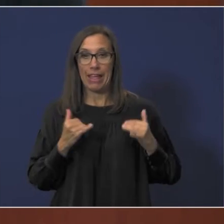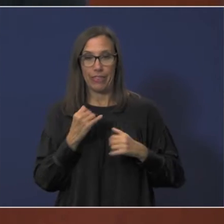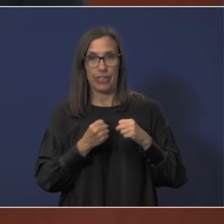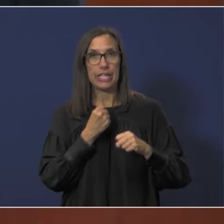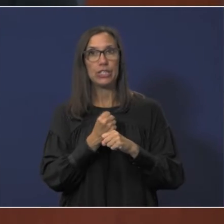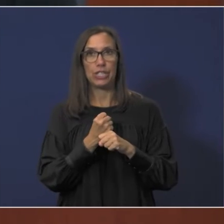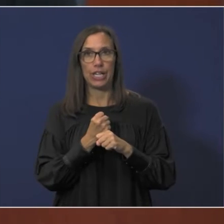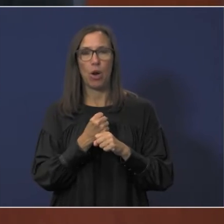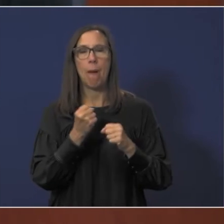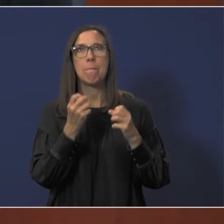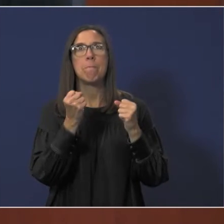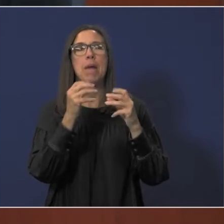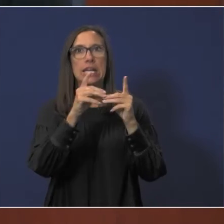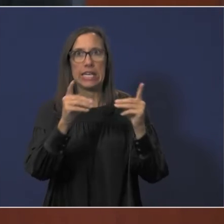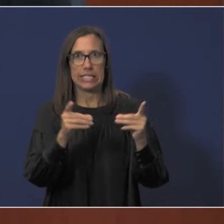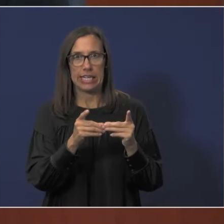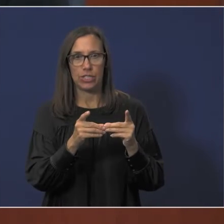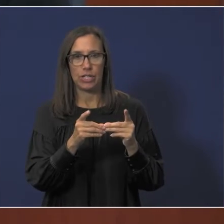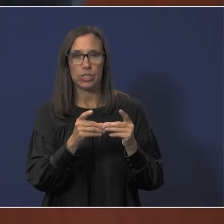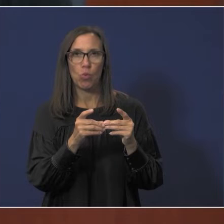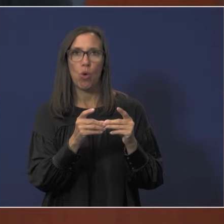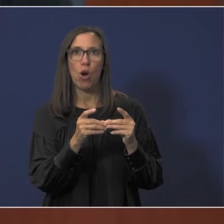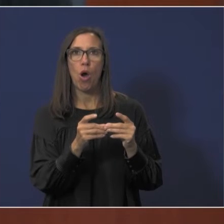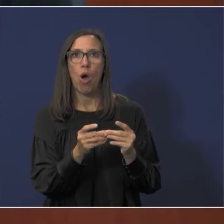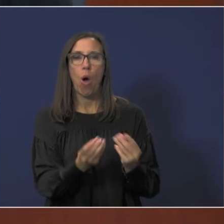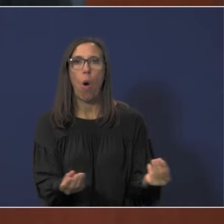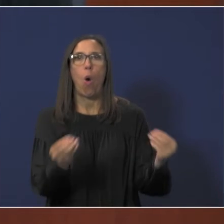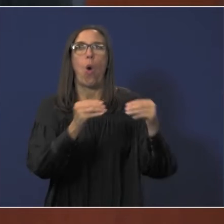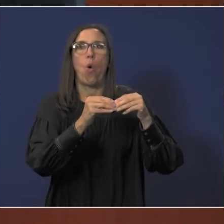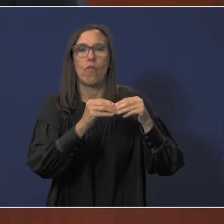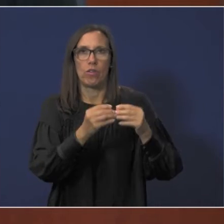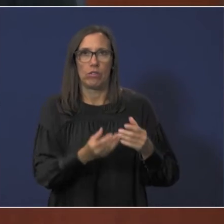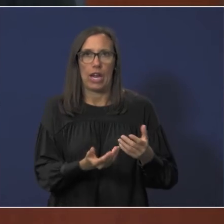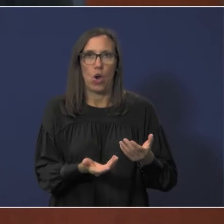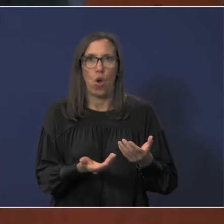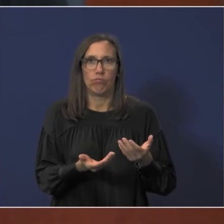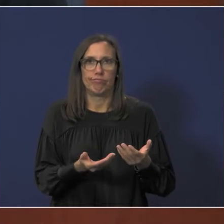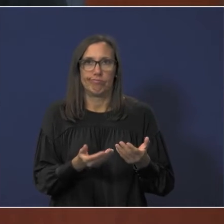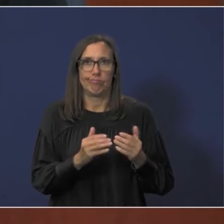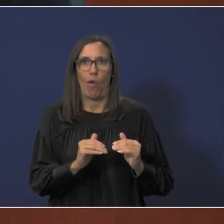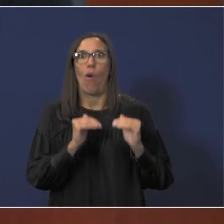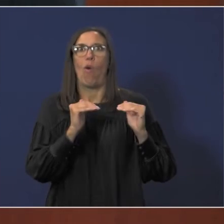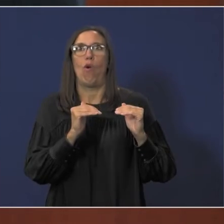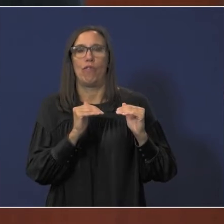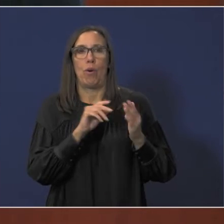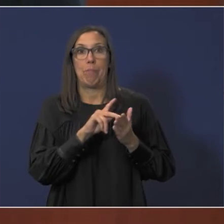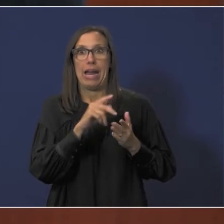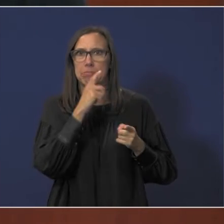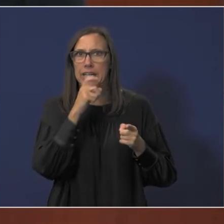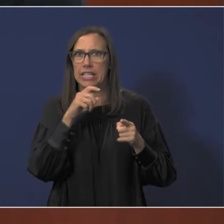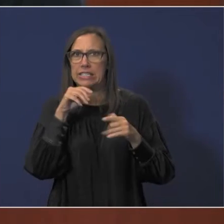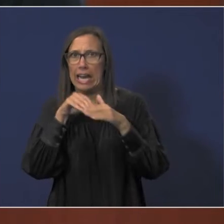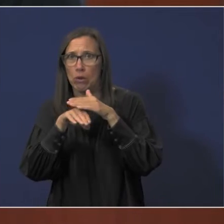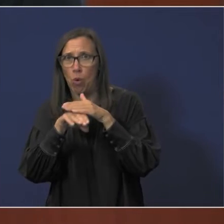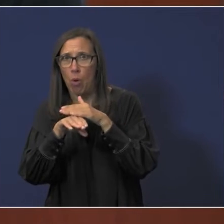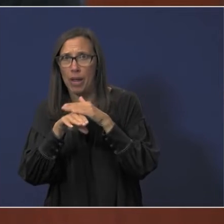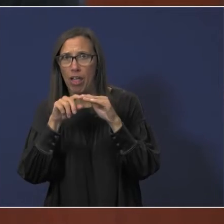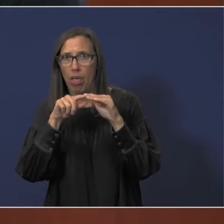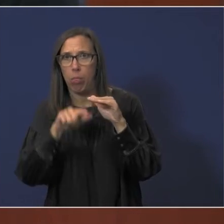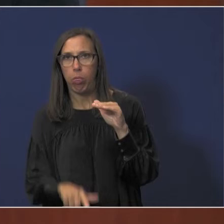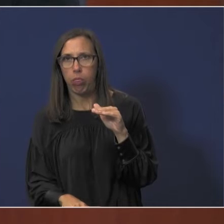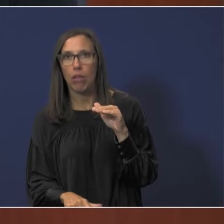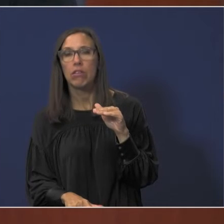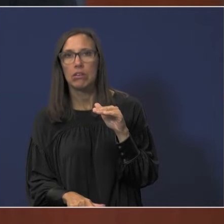year uh many districts were overpaid because of the enrollment was down compared to what they